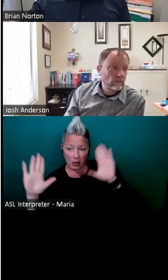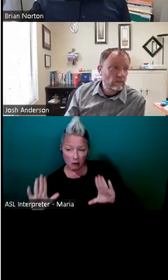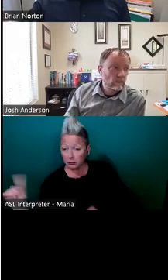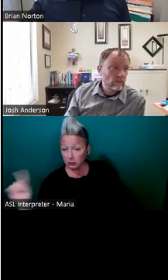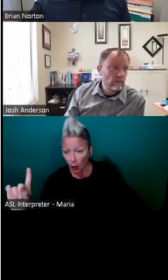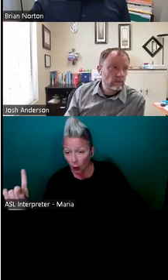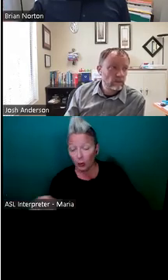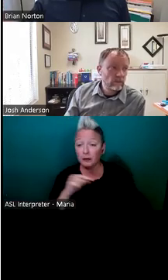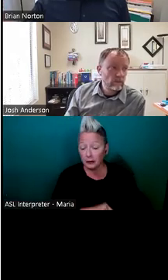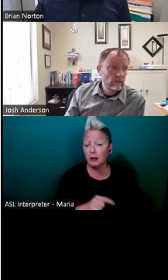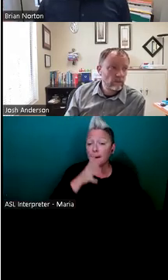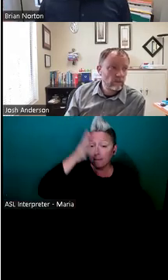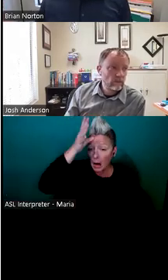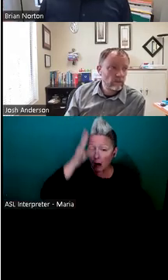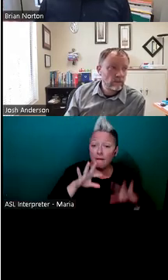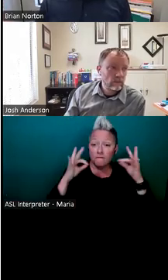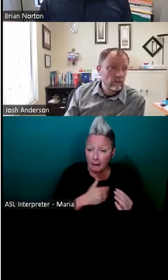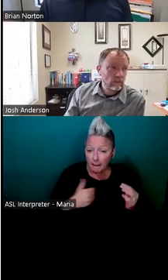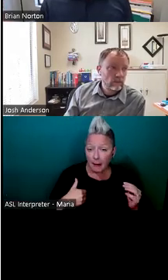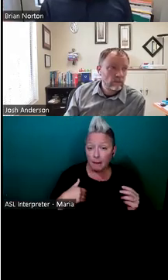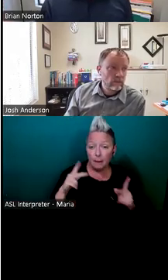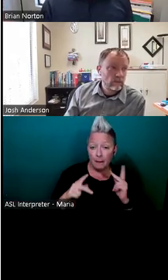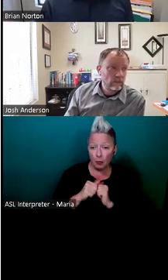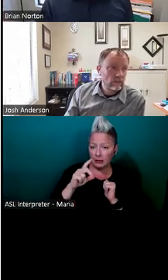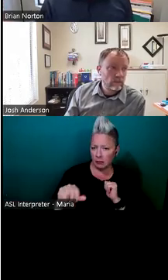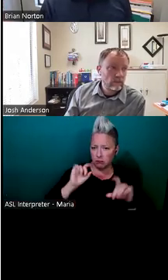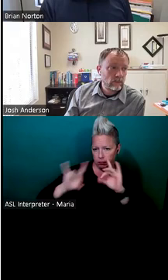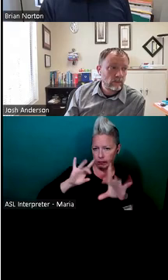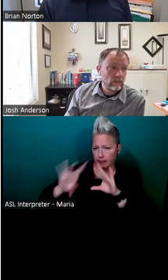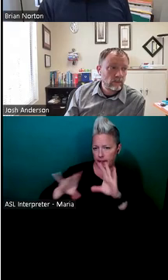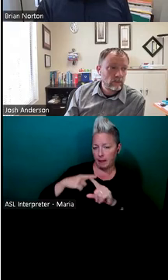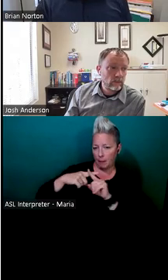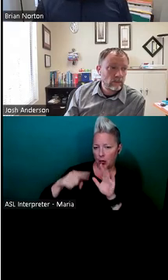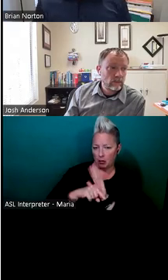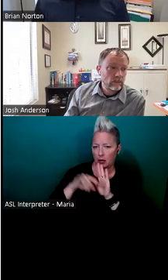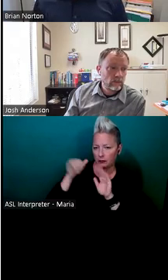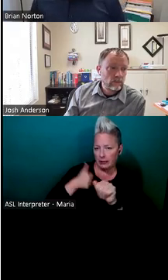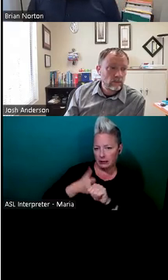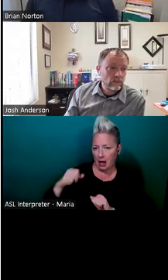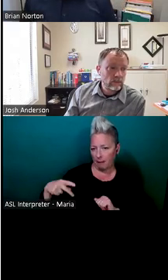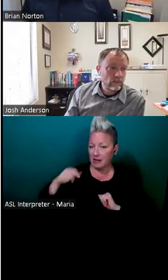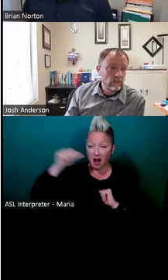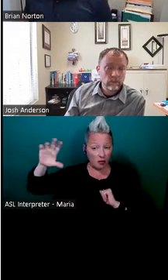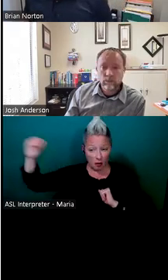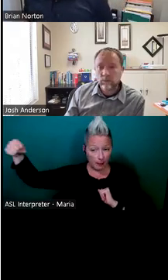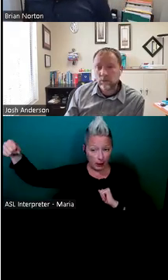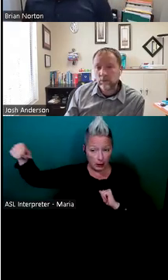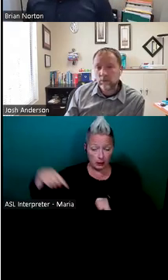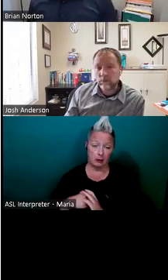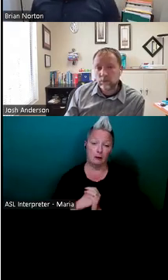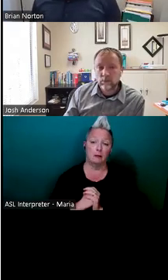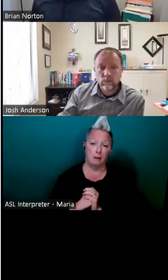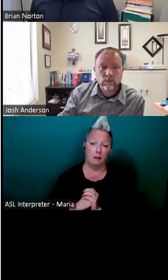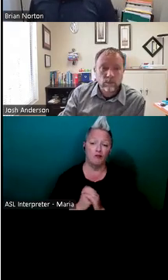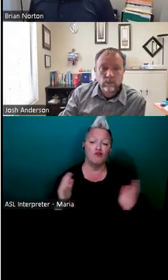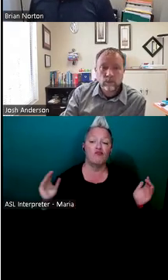family members, persons with disabilities who are chiming in and telling you about the pros and cons for each of those apps. And so I would encourage